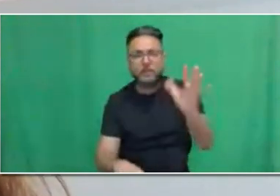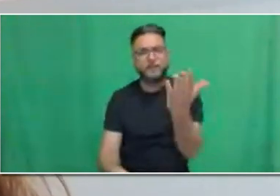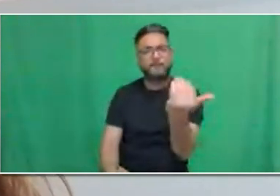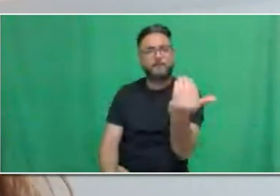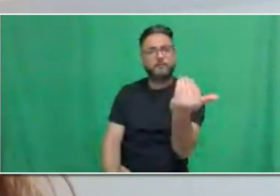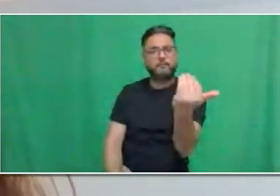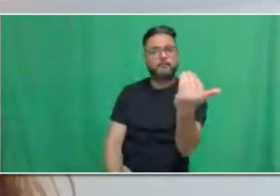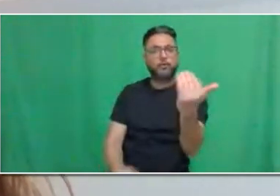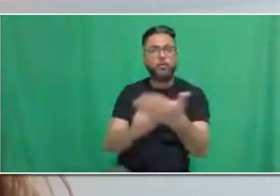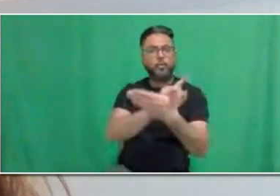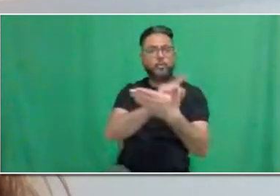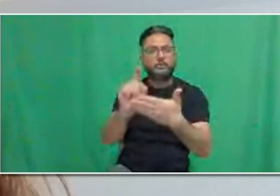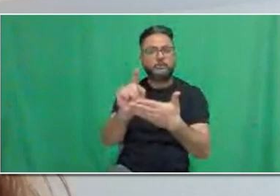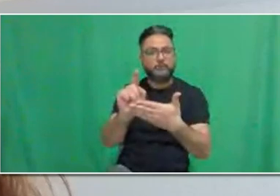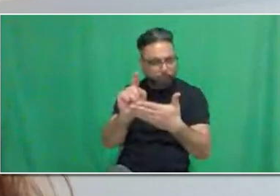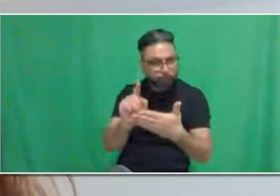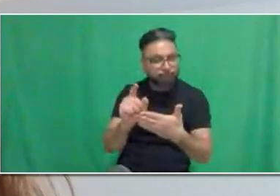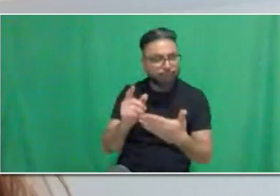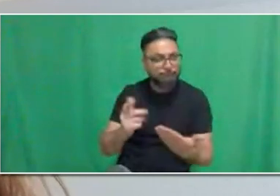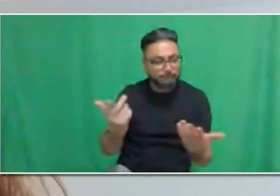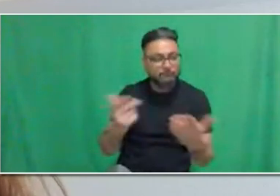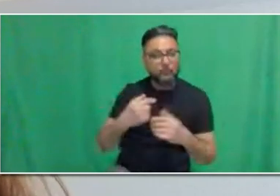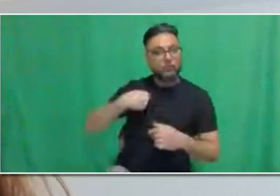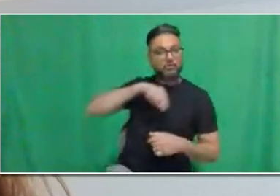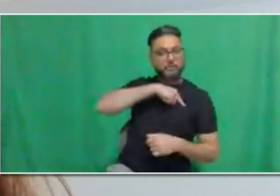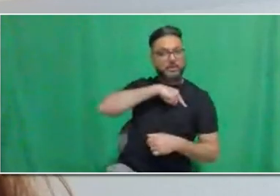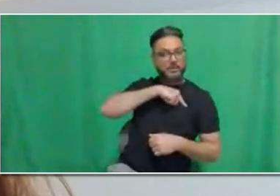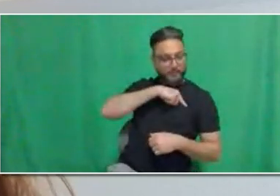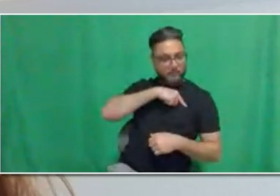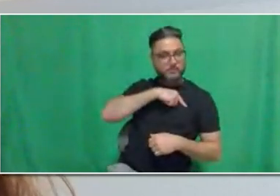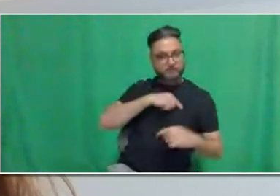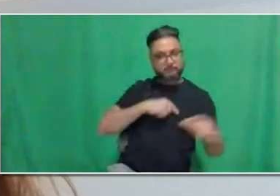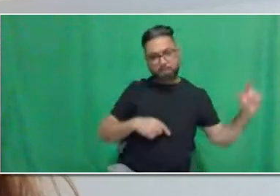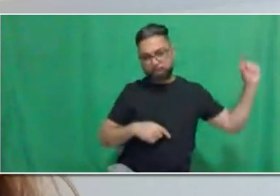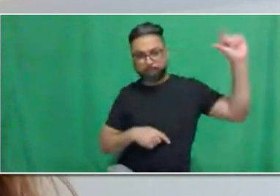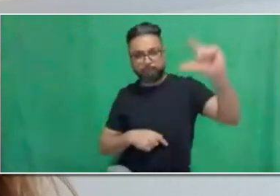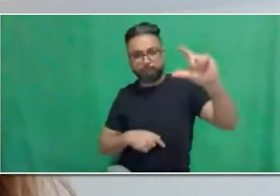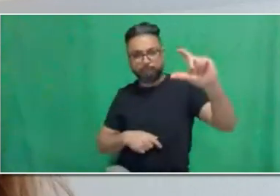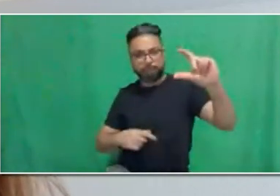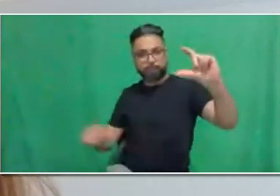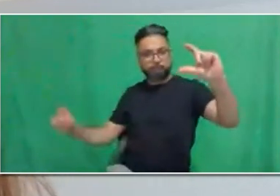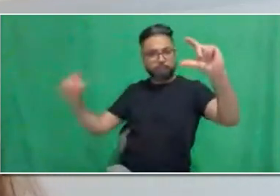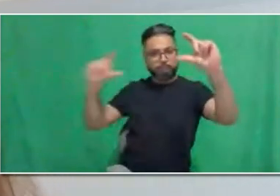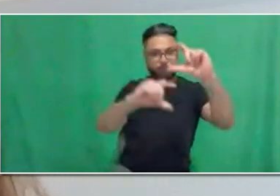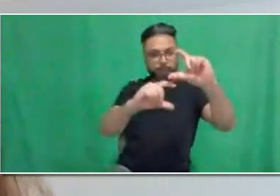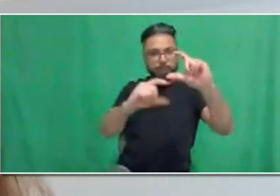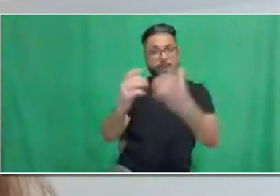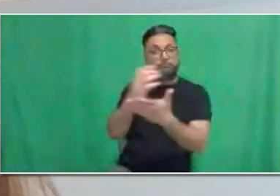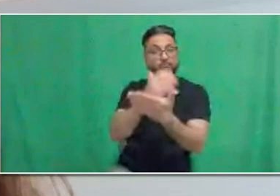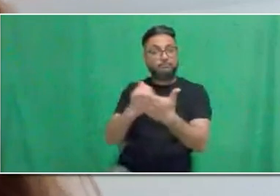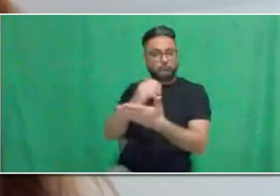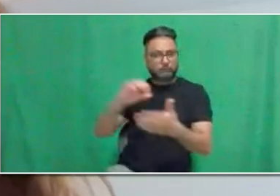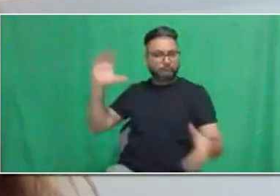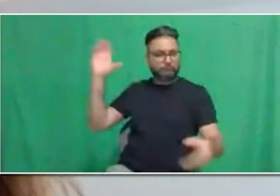benefit plus any other earnings and 85% of the employer's regular job-based rate. After